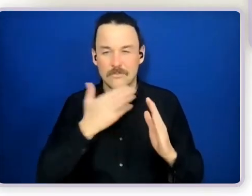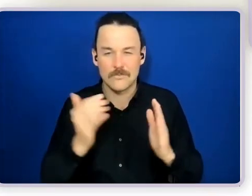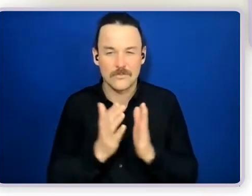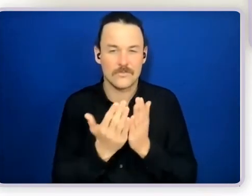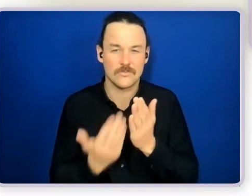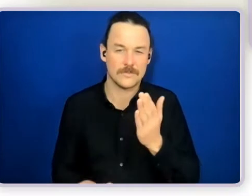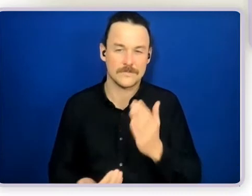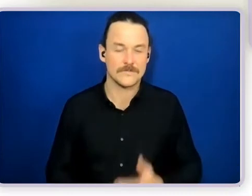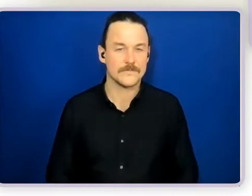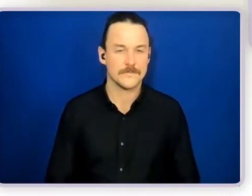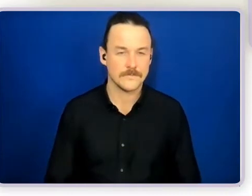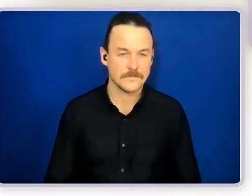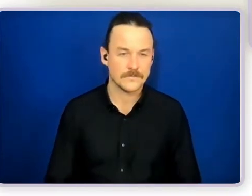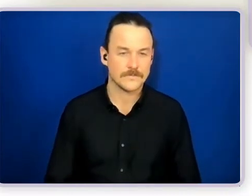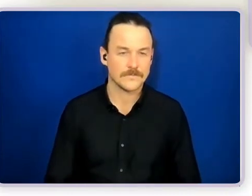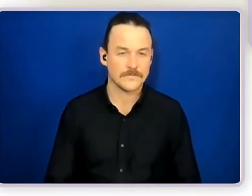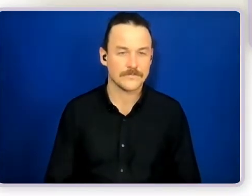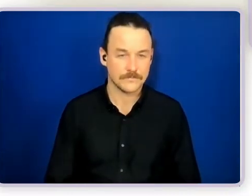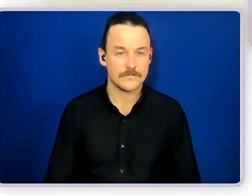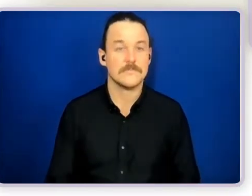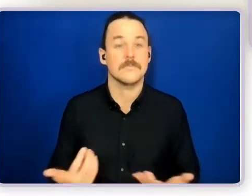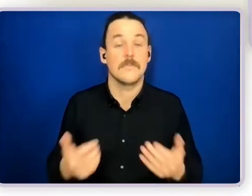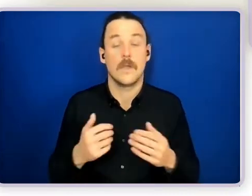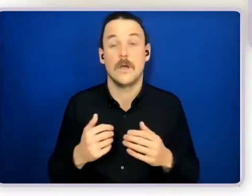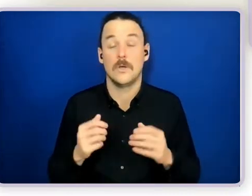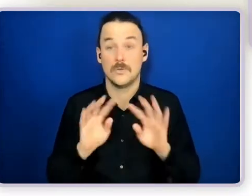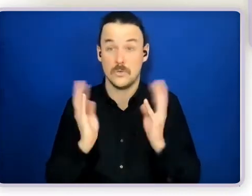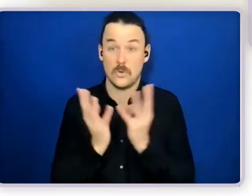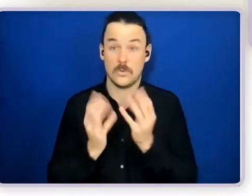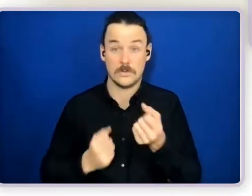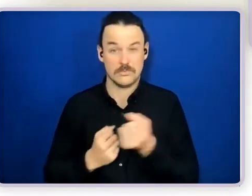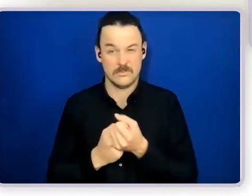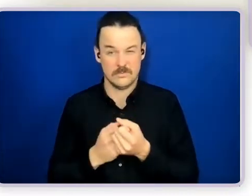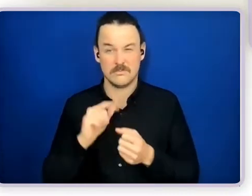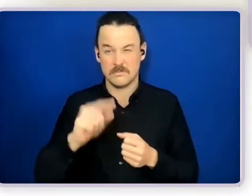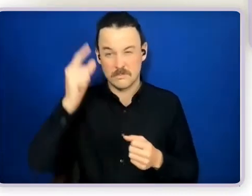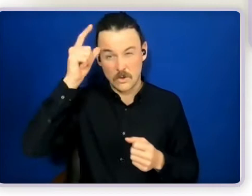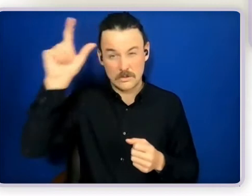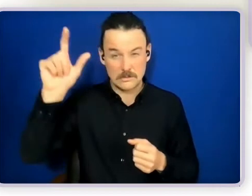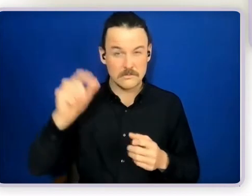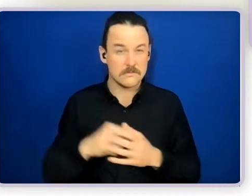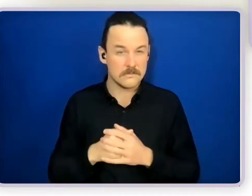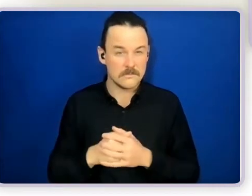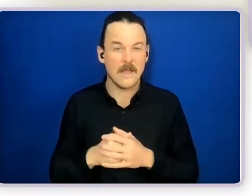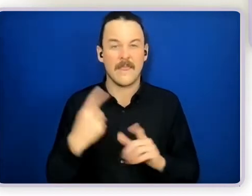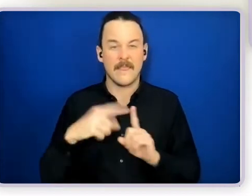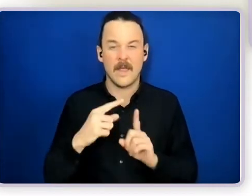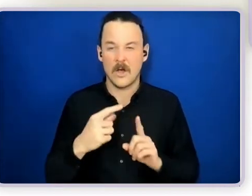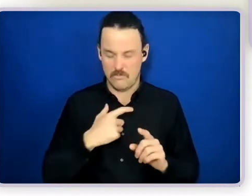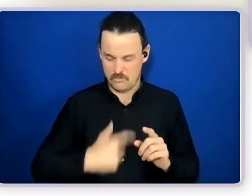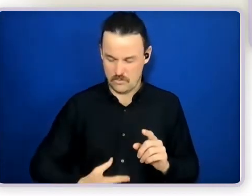Okay, so circles of support as a concept, and then the idea of roles-based practice is how